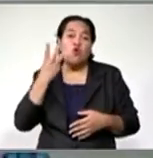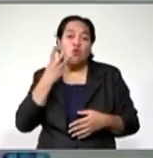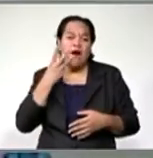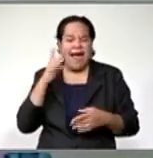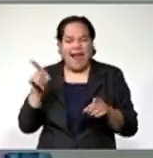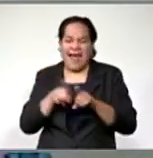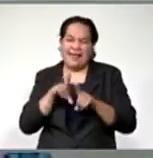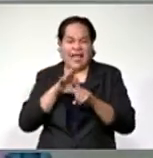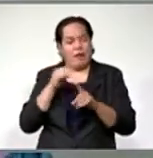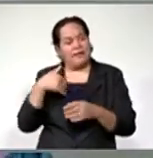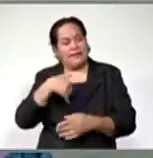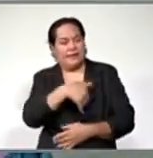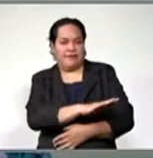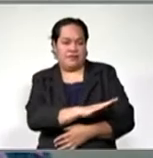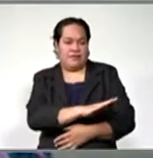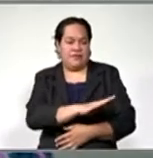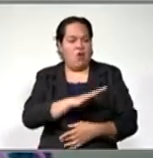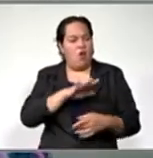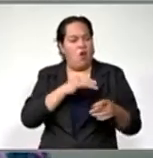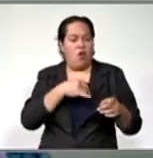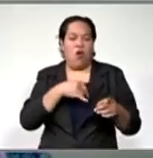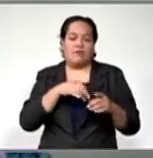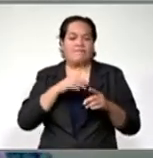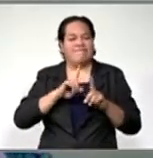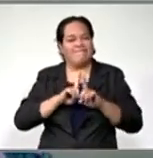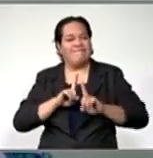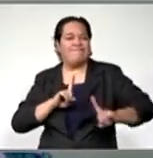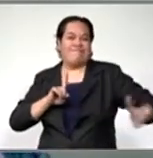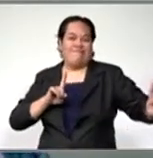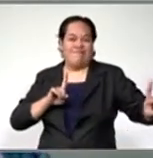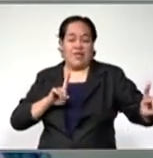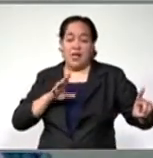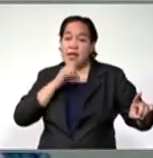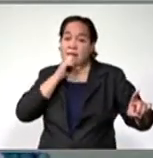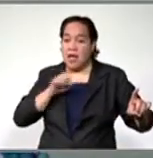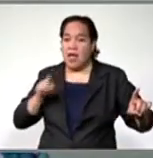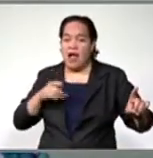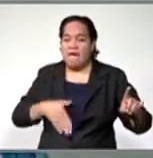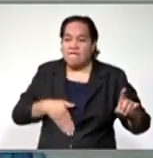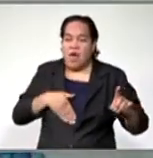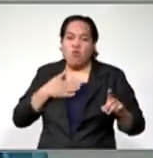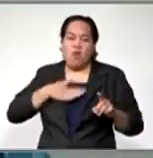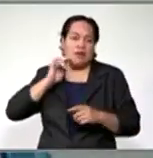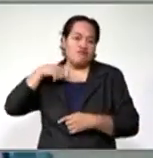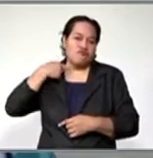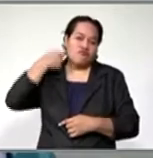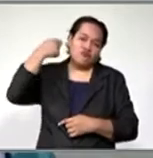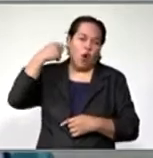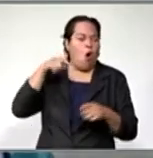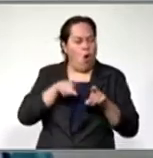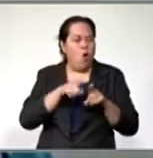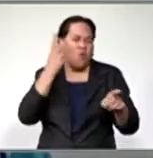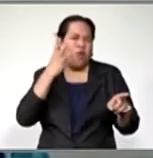or the woman or she has walked away and the guy is suicidal or the woman is suicidal. So